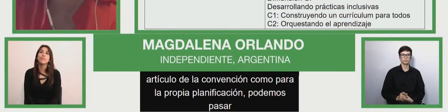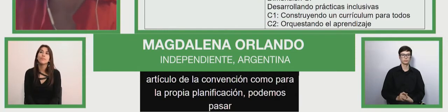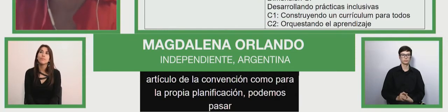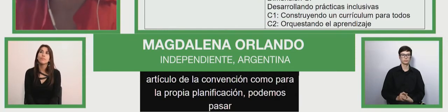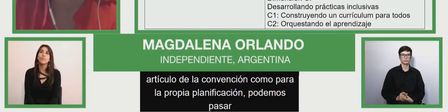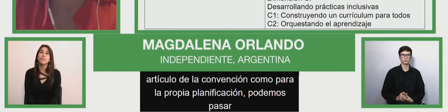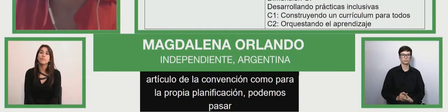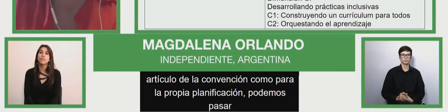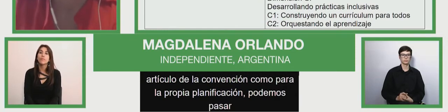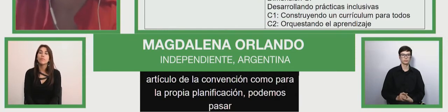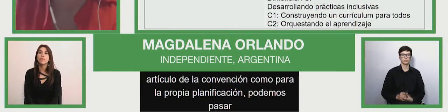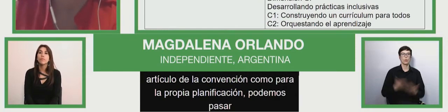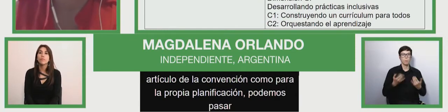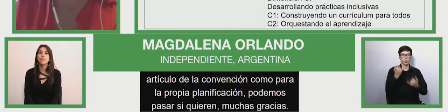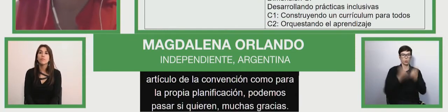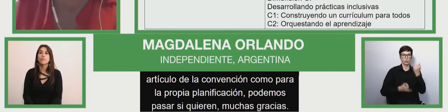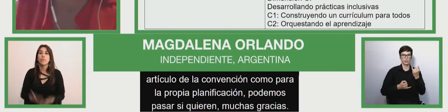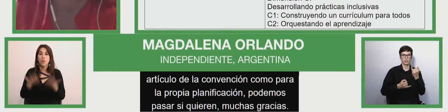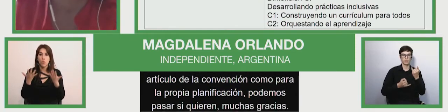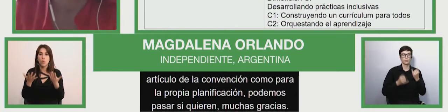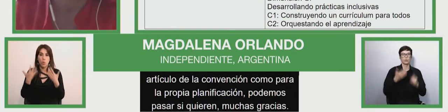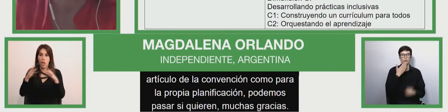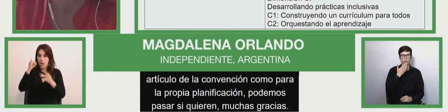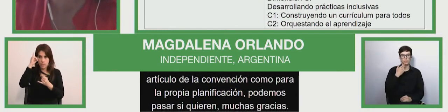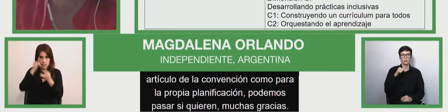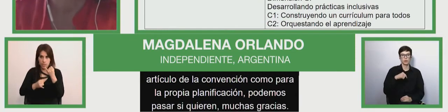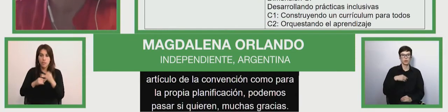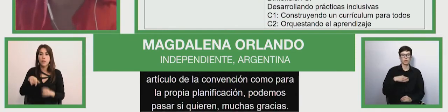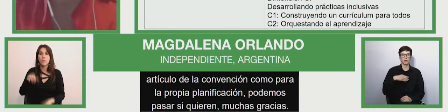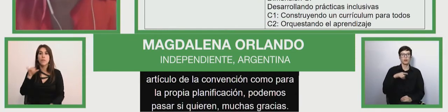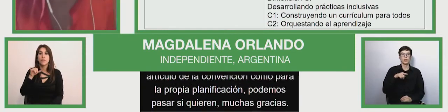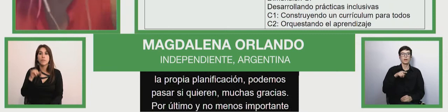lastly and not less important i would want to include